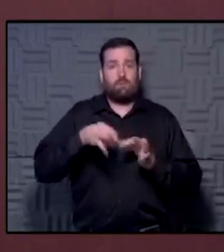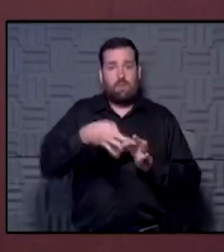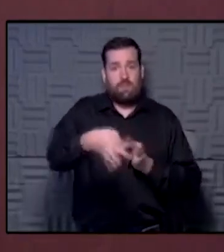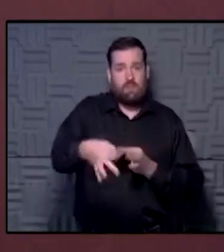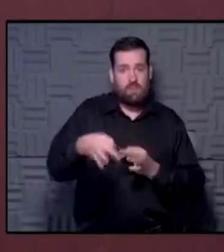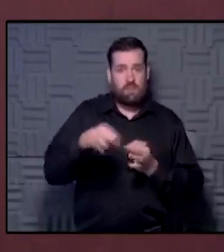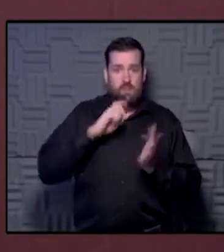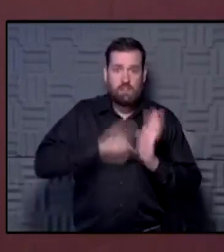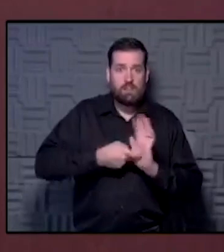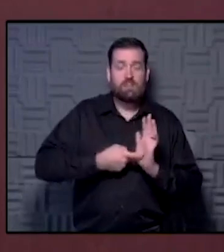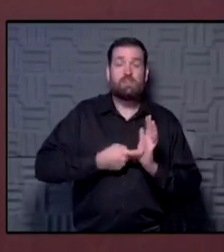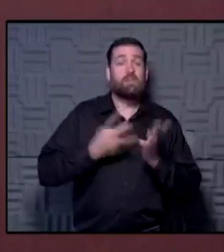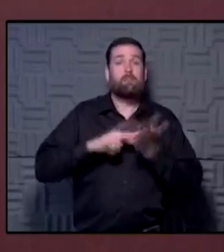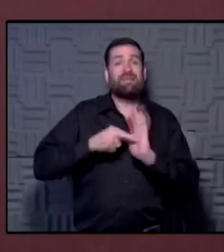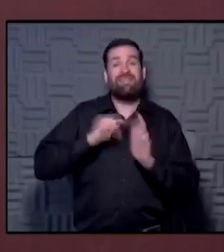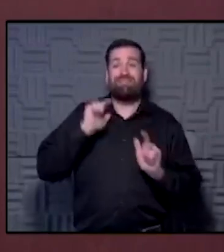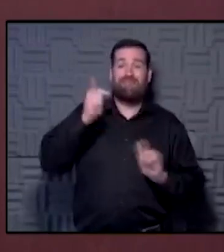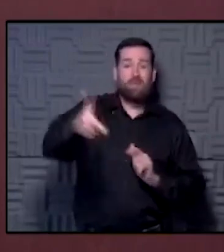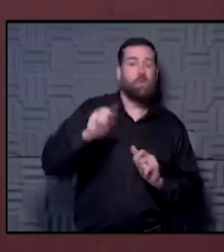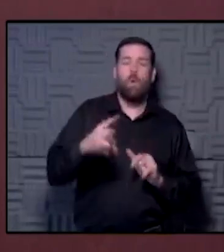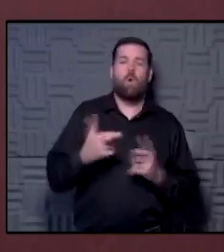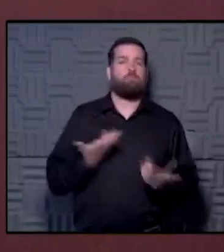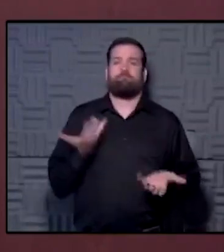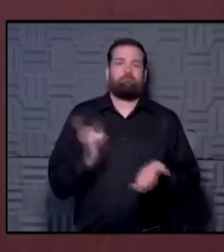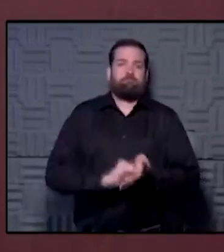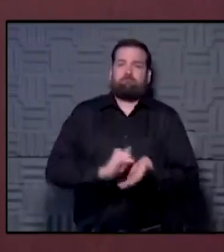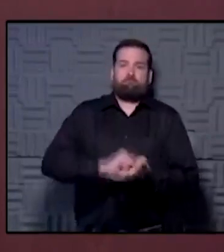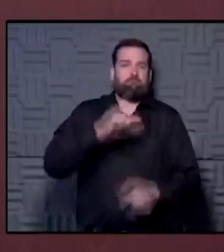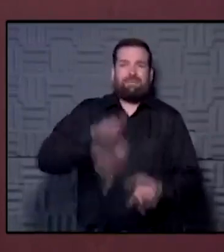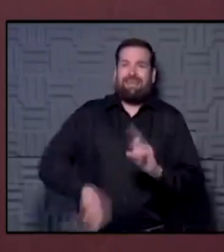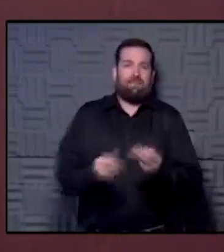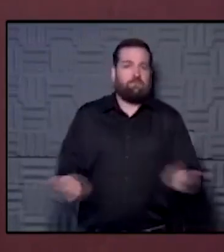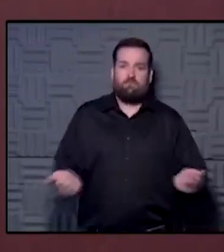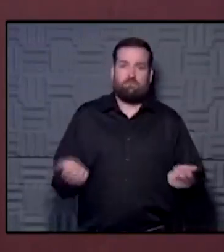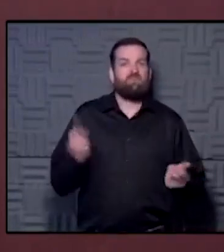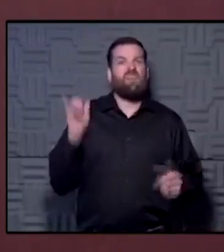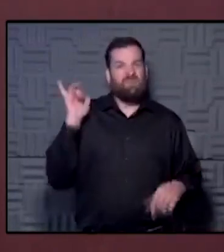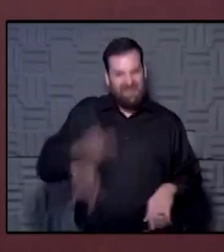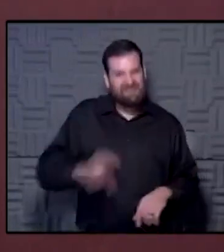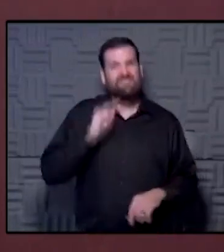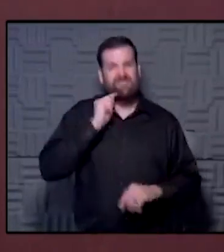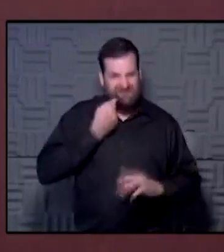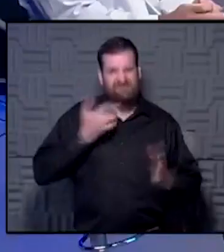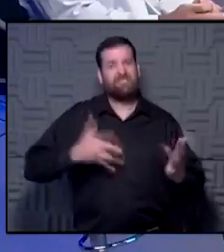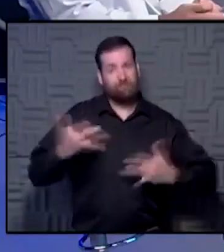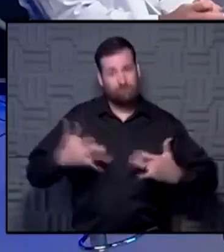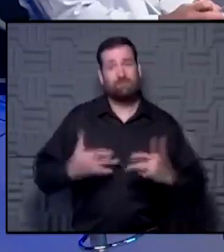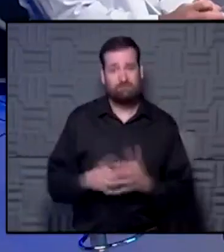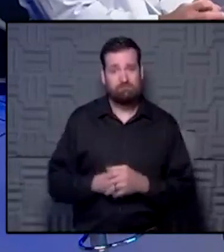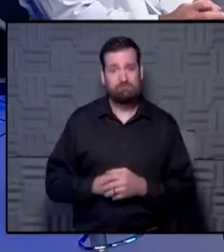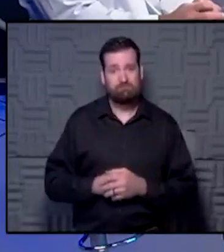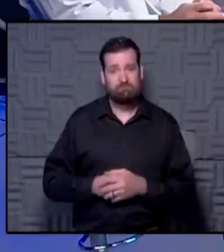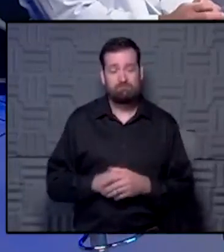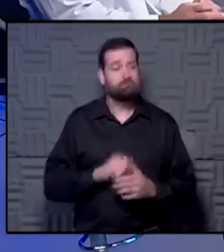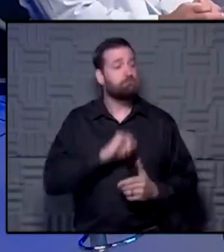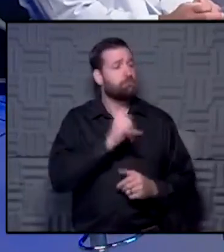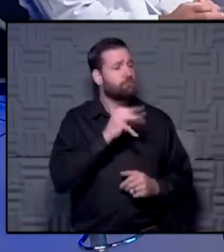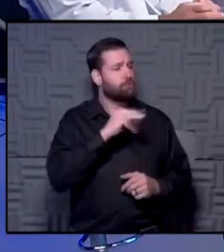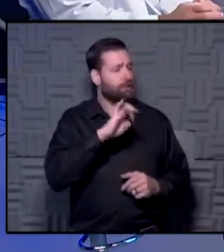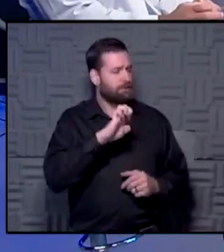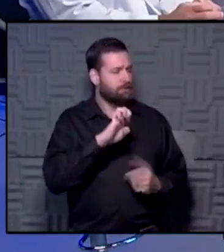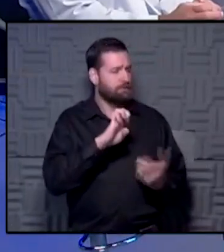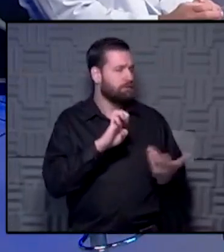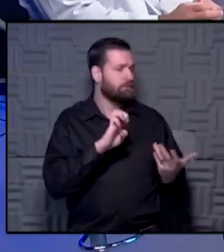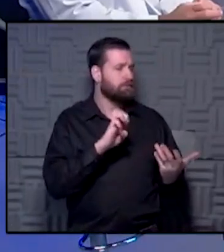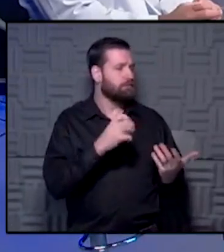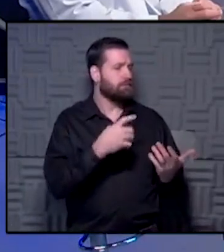cancer at a later stage or even when it's incurable. That's really the major concern from these studies that we saw. So, Jamie, talk to us a